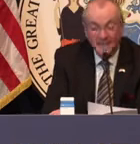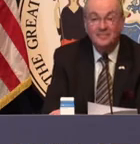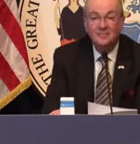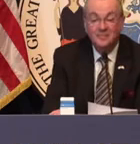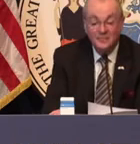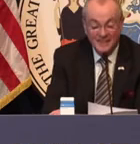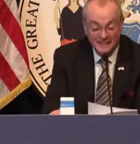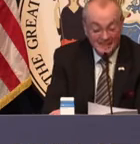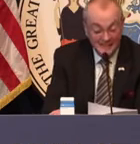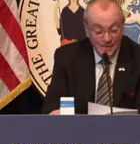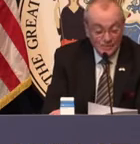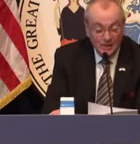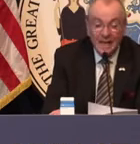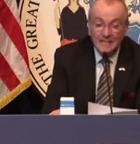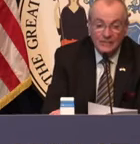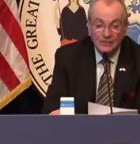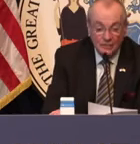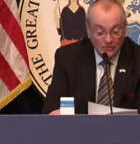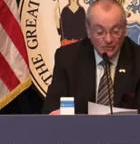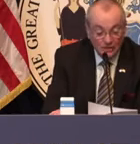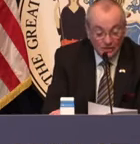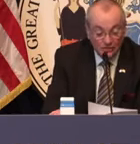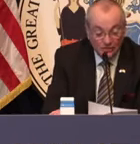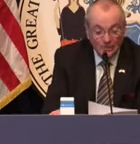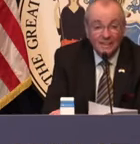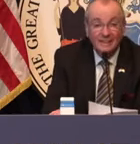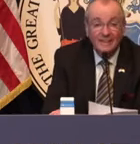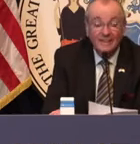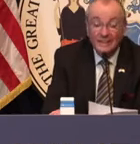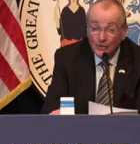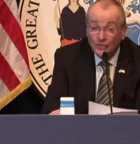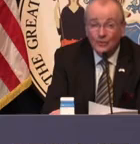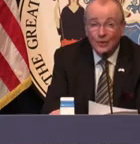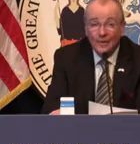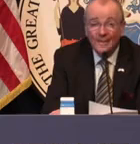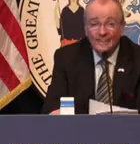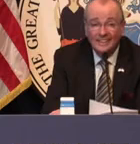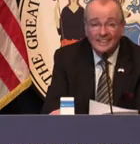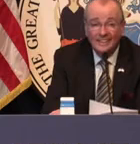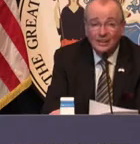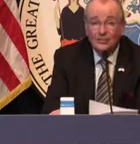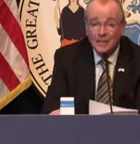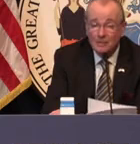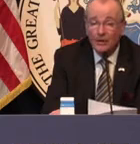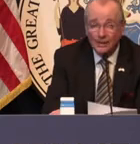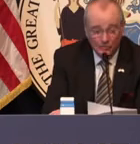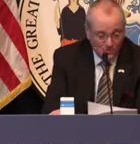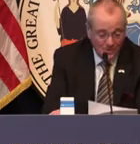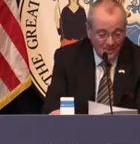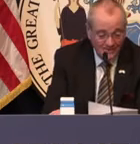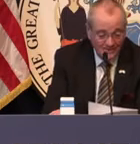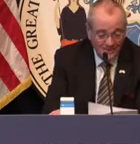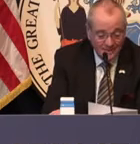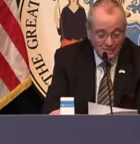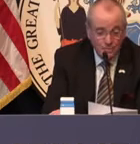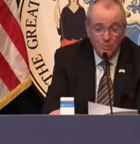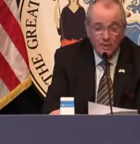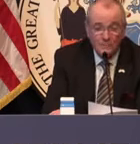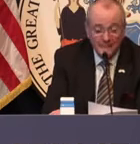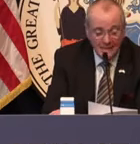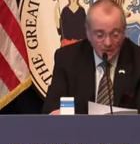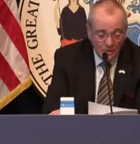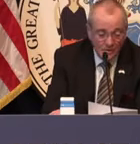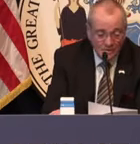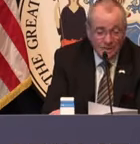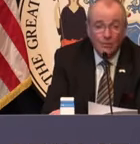Guillen. He was 86 years old, and his story is the American story. He was